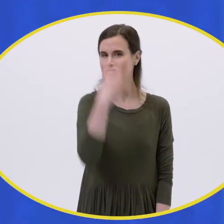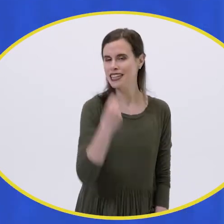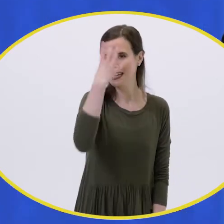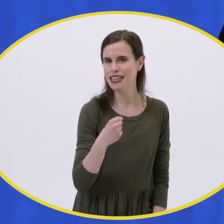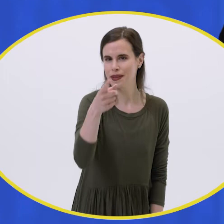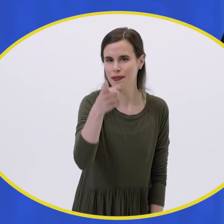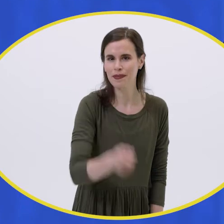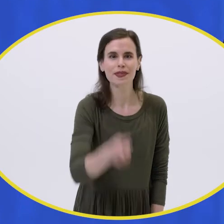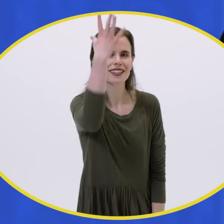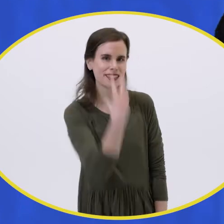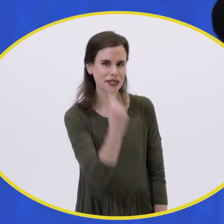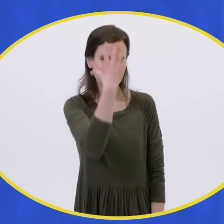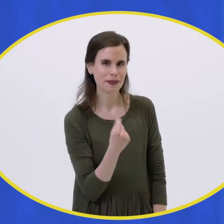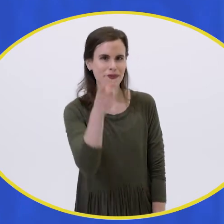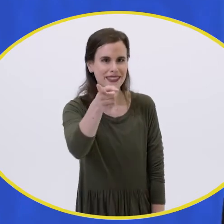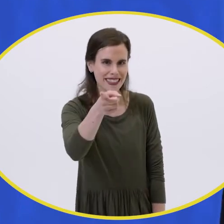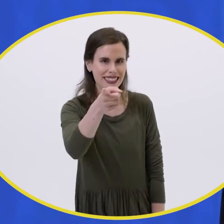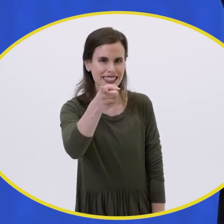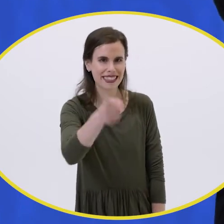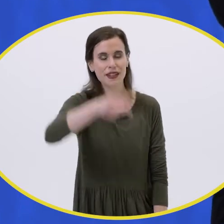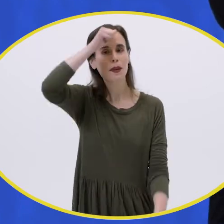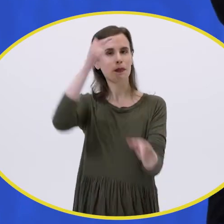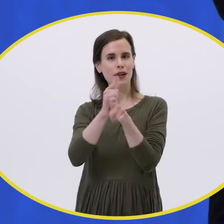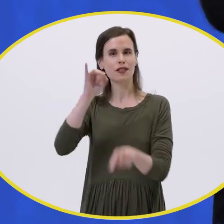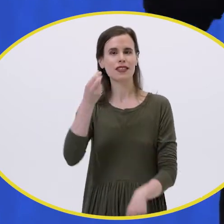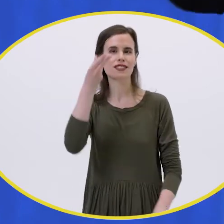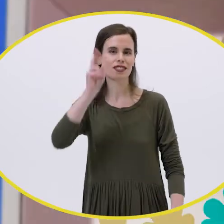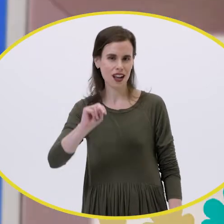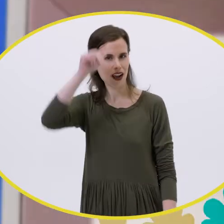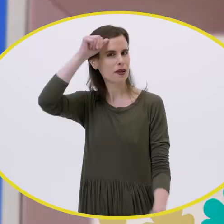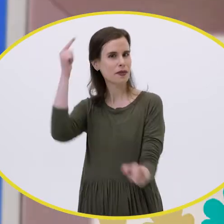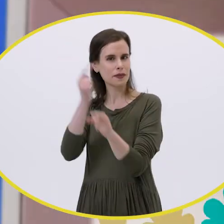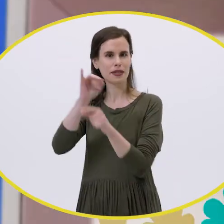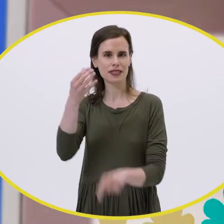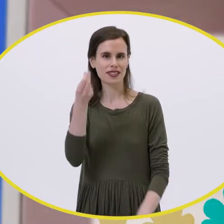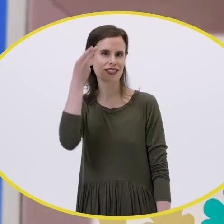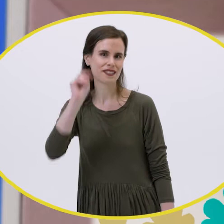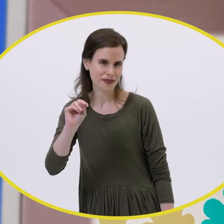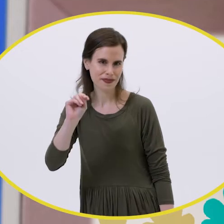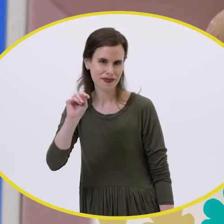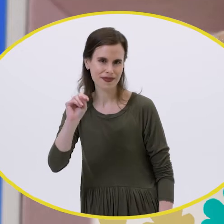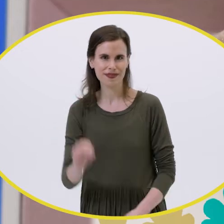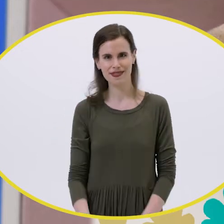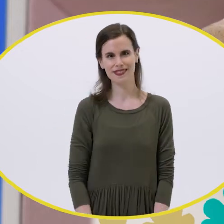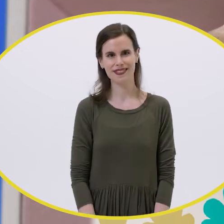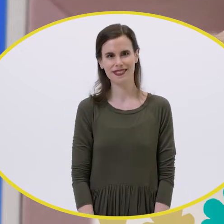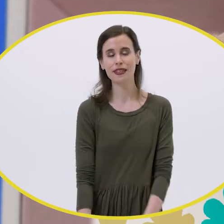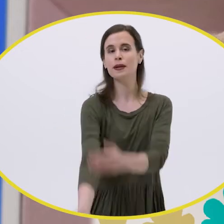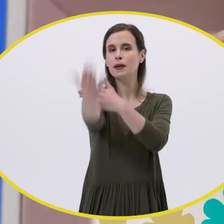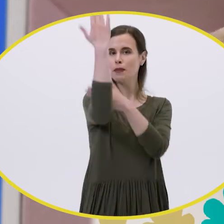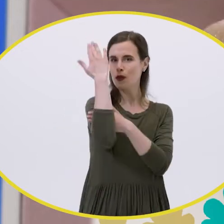you sleeping? Are you sleeping? Brother John Brother